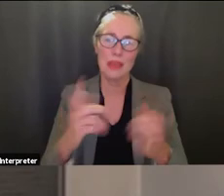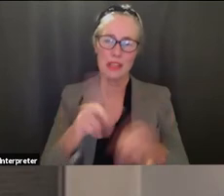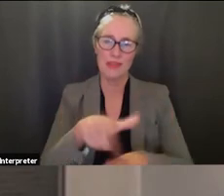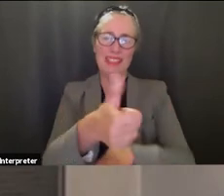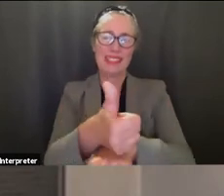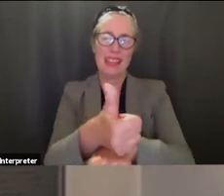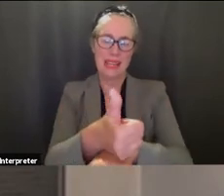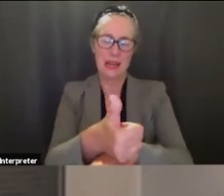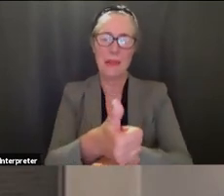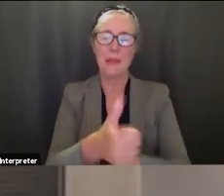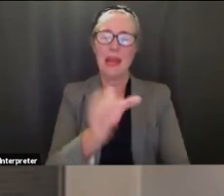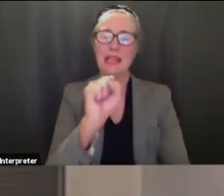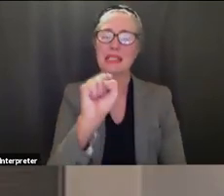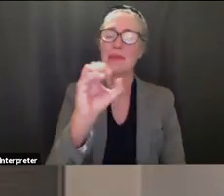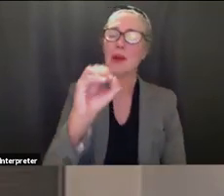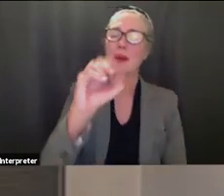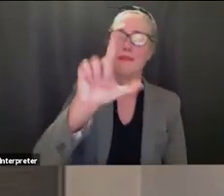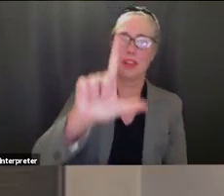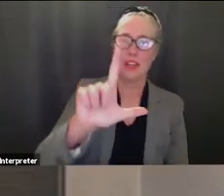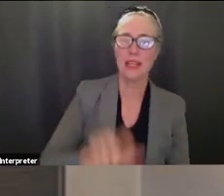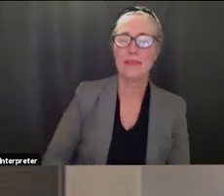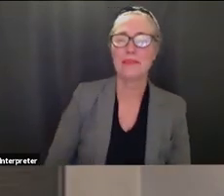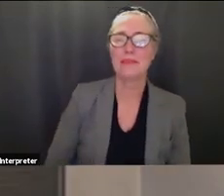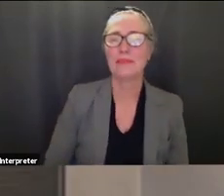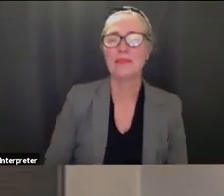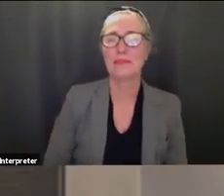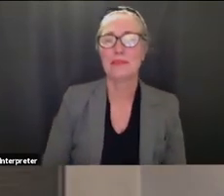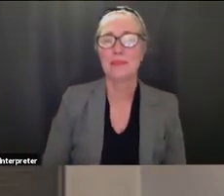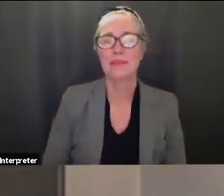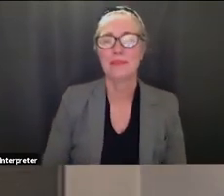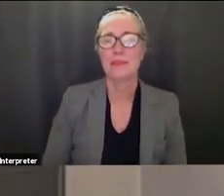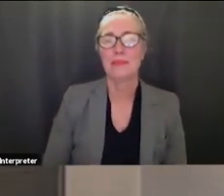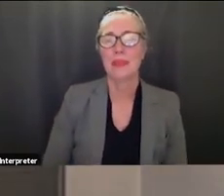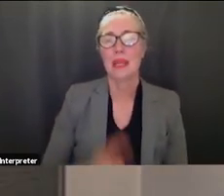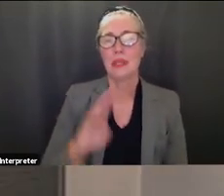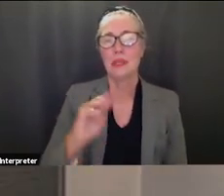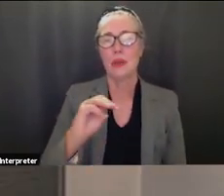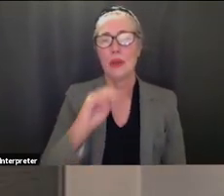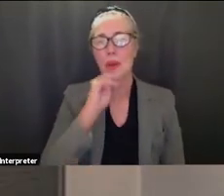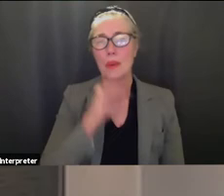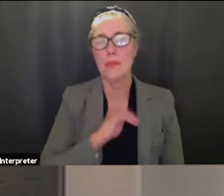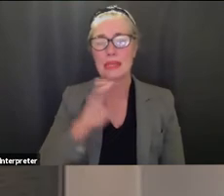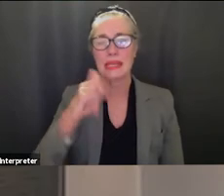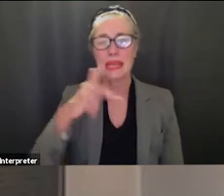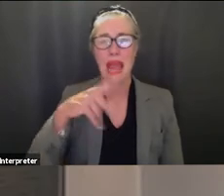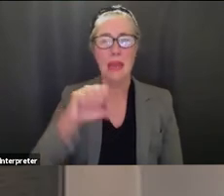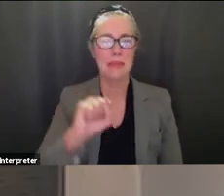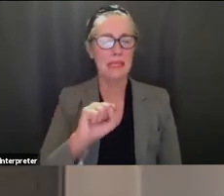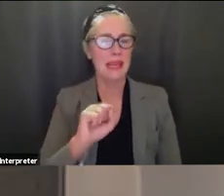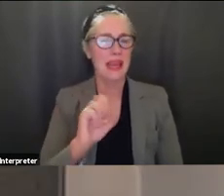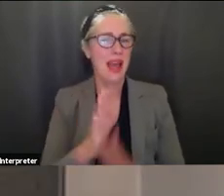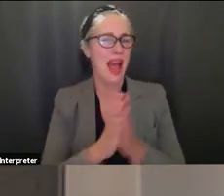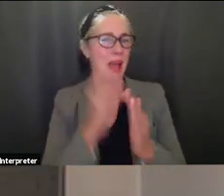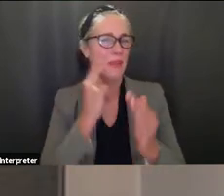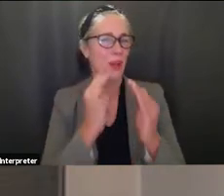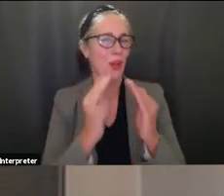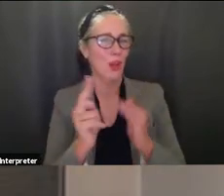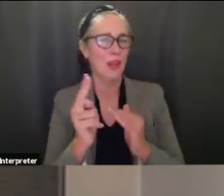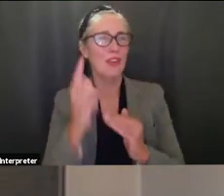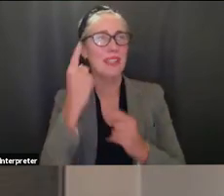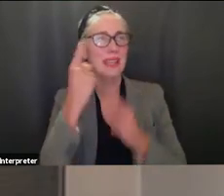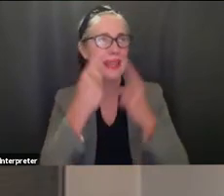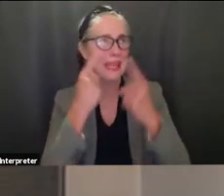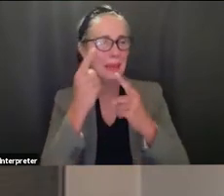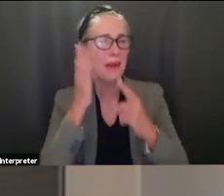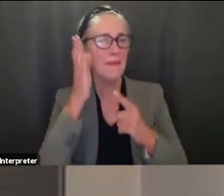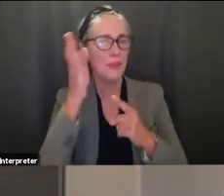terrific miss caps please actually i'll just say maybe it's a little premature but i'm looking forward to thinking about the